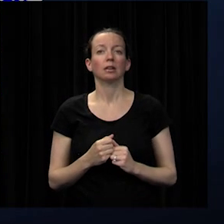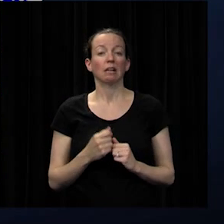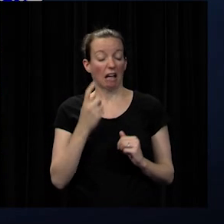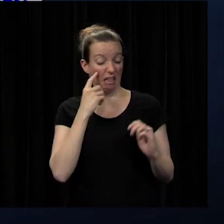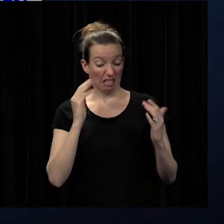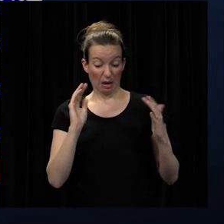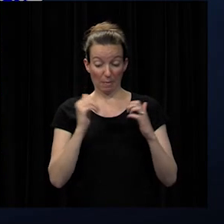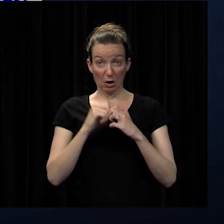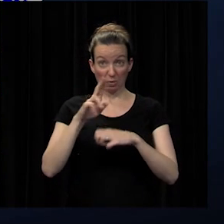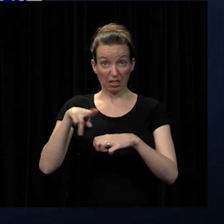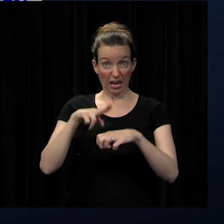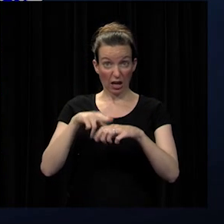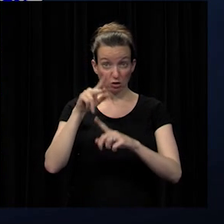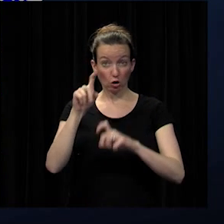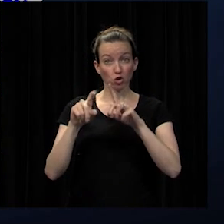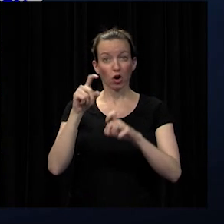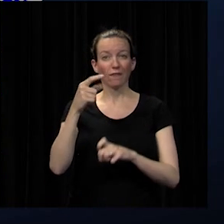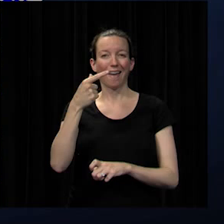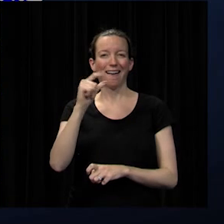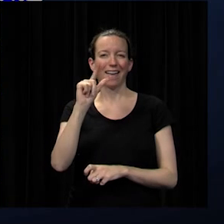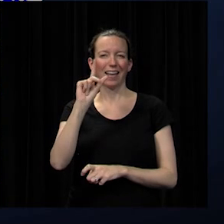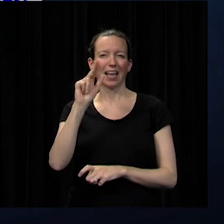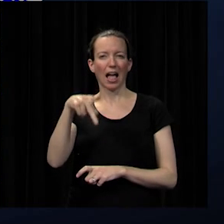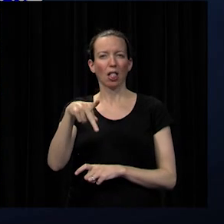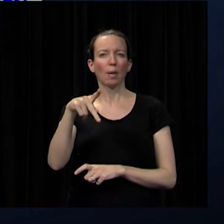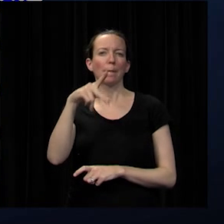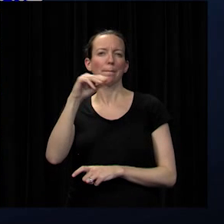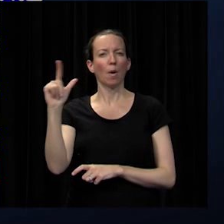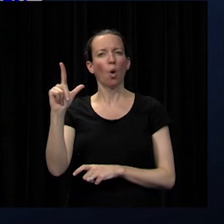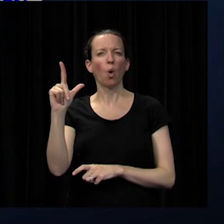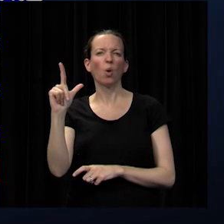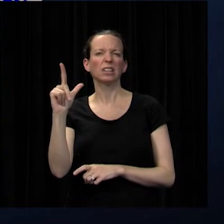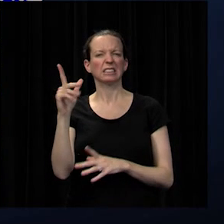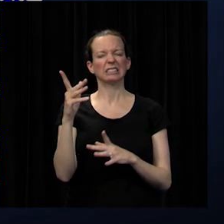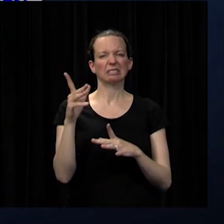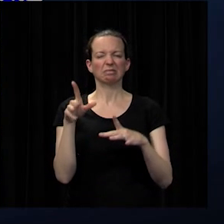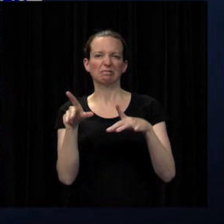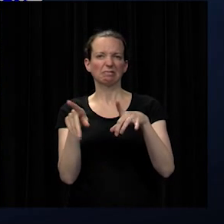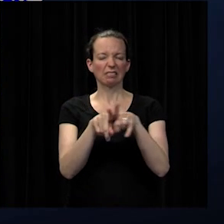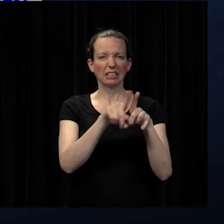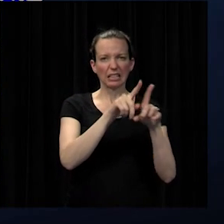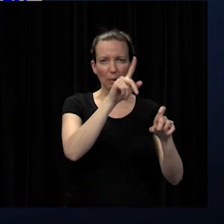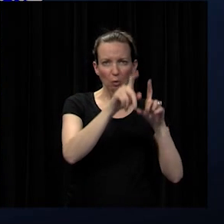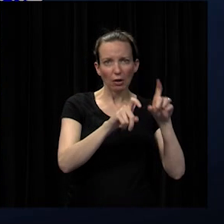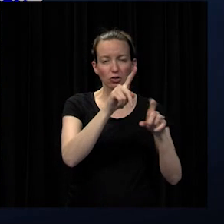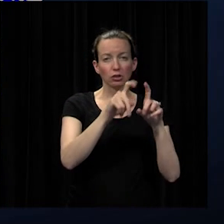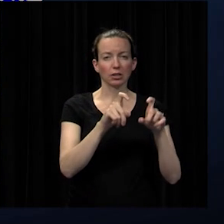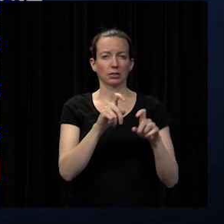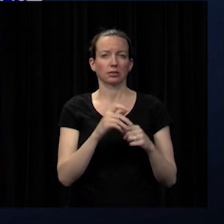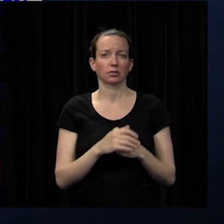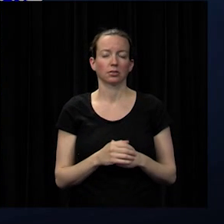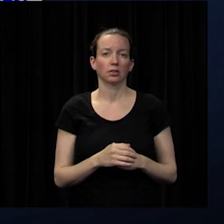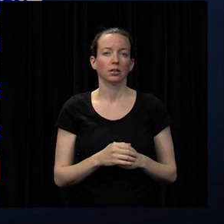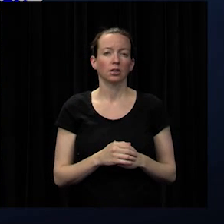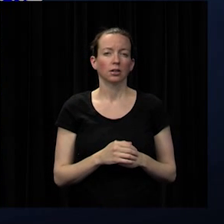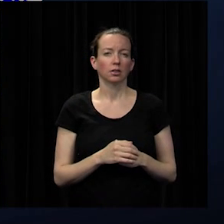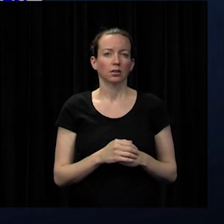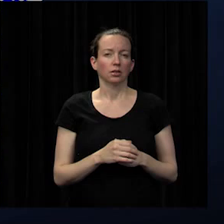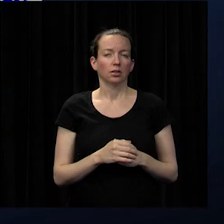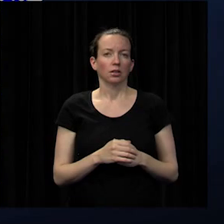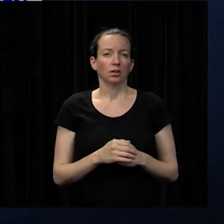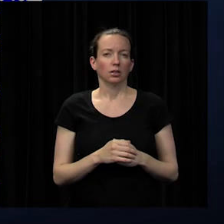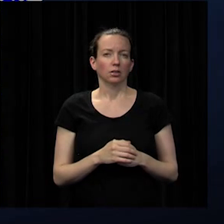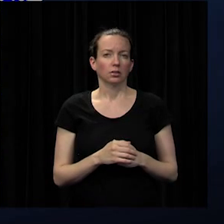survey which the gallup poll also does with these same particular questions you can see that for the wide-ranging